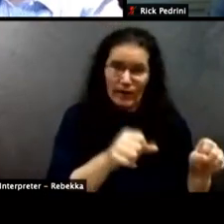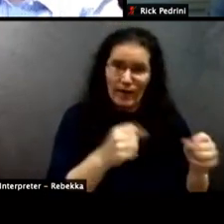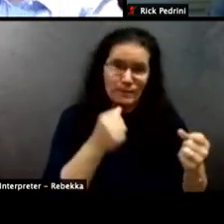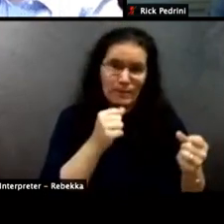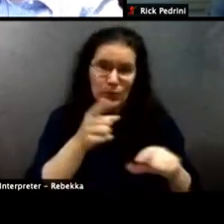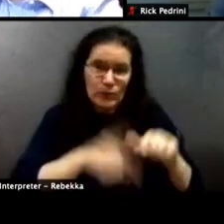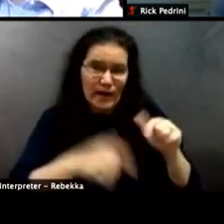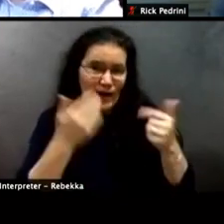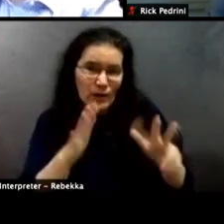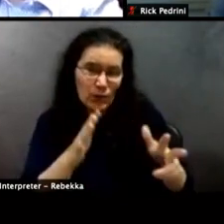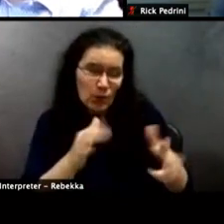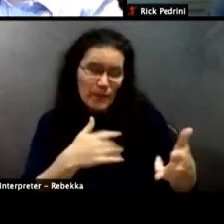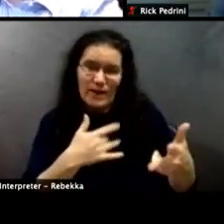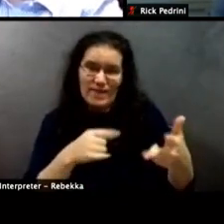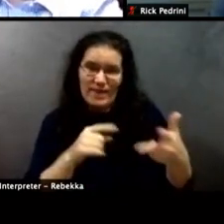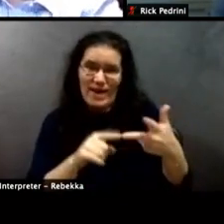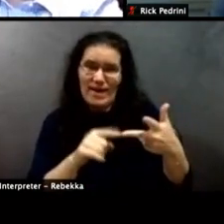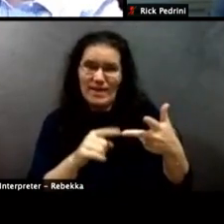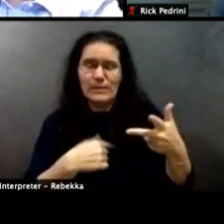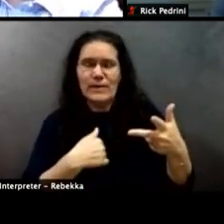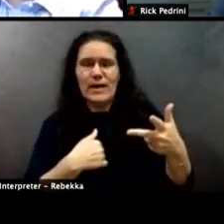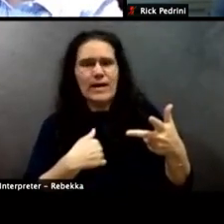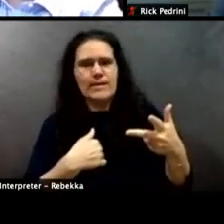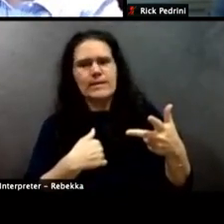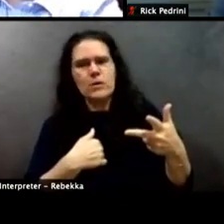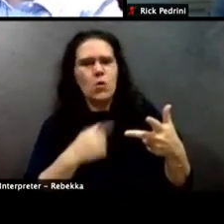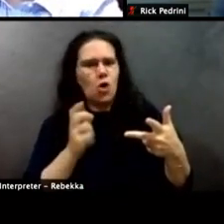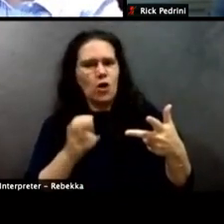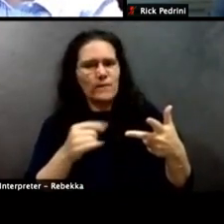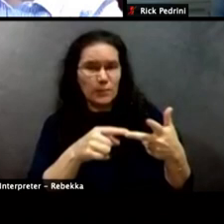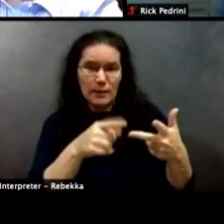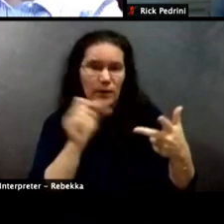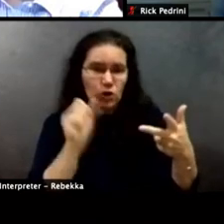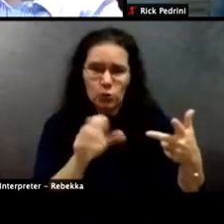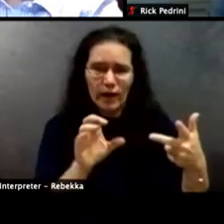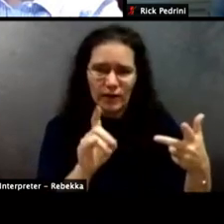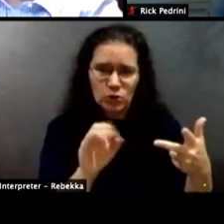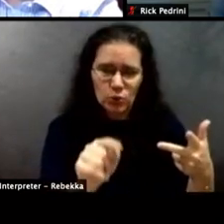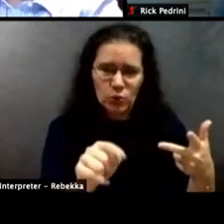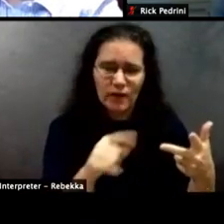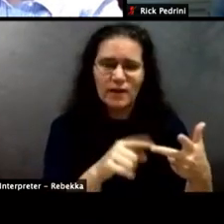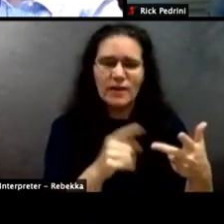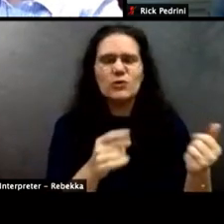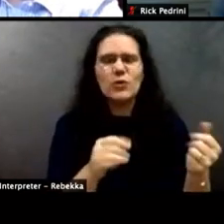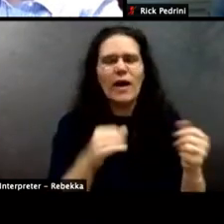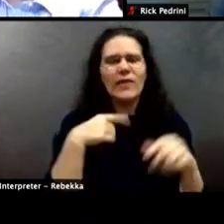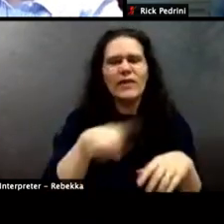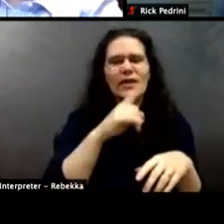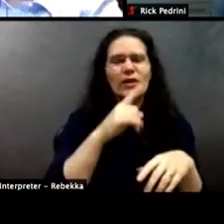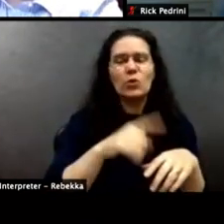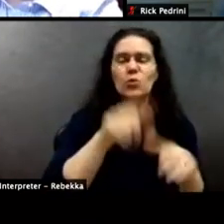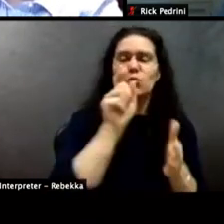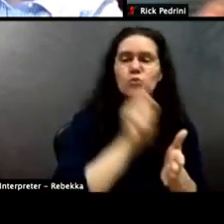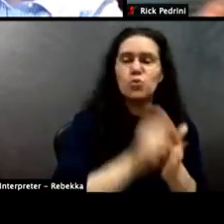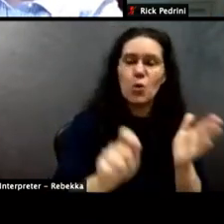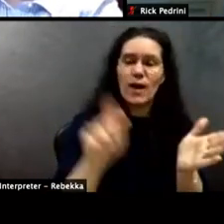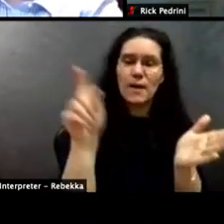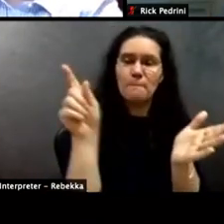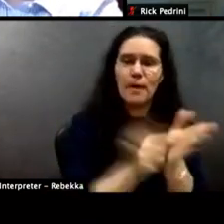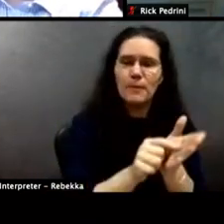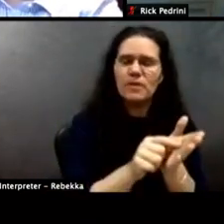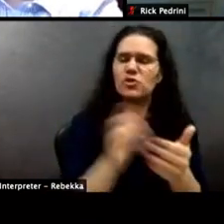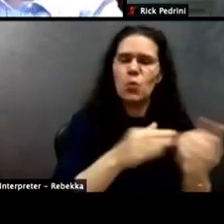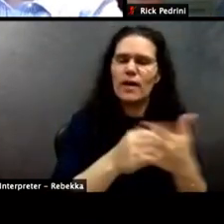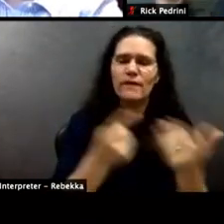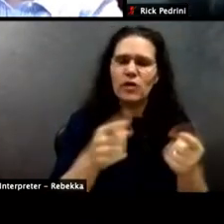basic choices. Like there's there's no status quo here anymore. Right. The status quo. I mean, that's shattered when you publish those articles and everything else that's happened